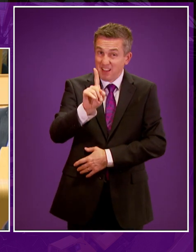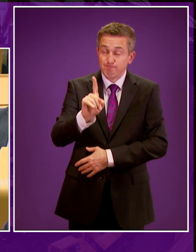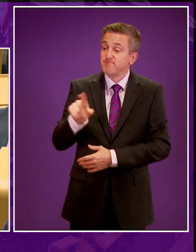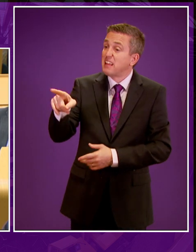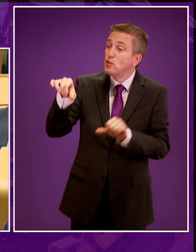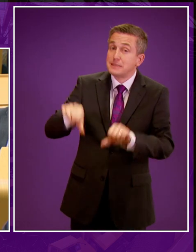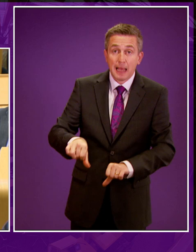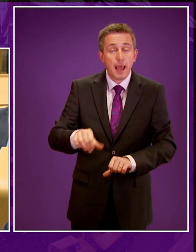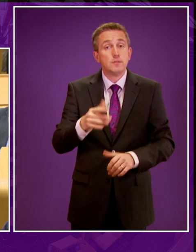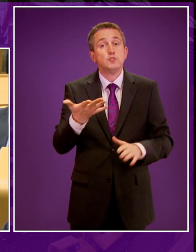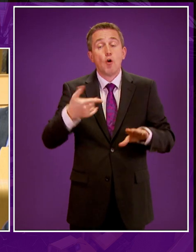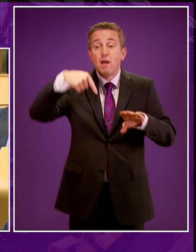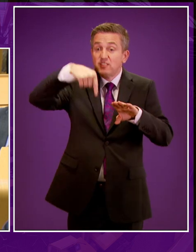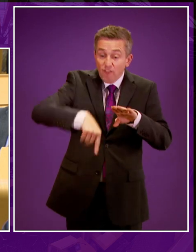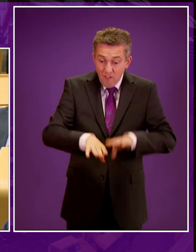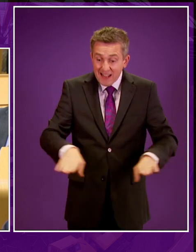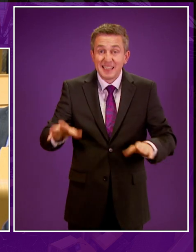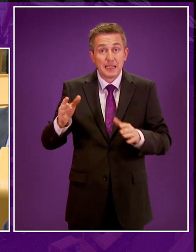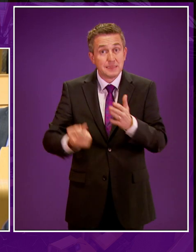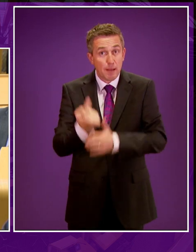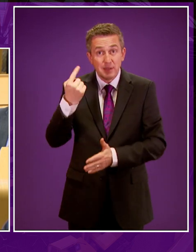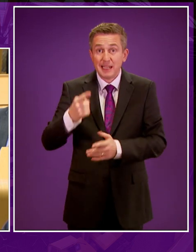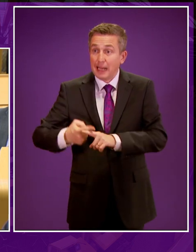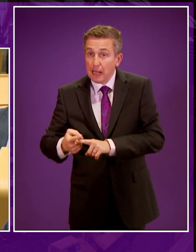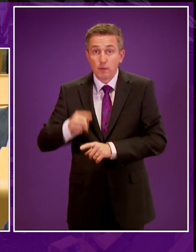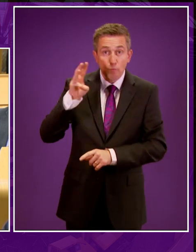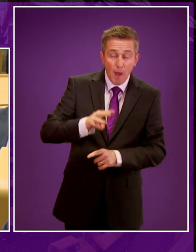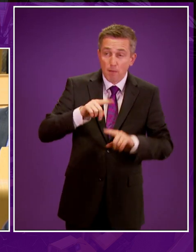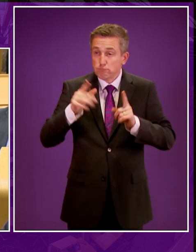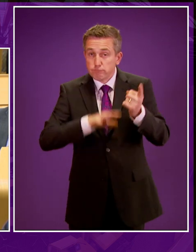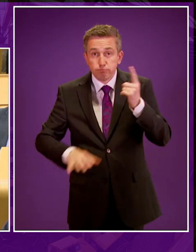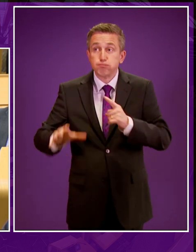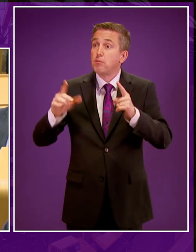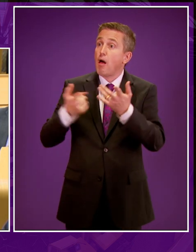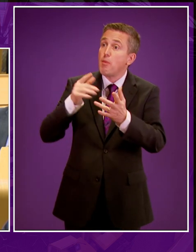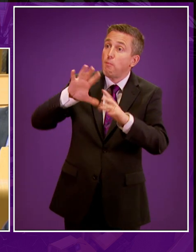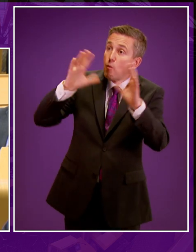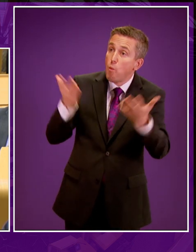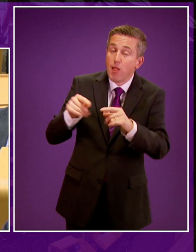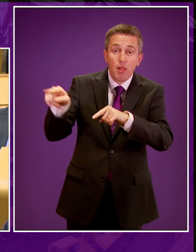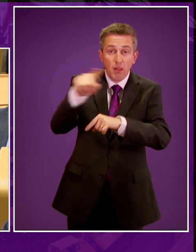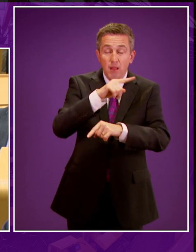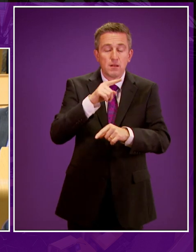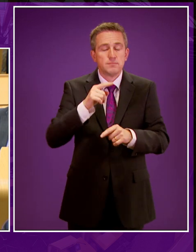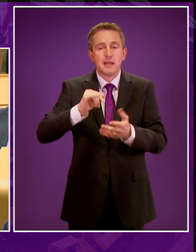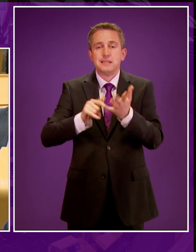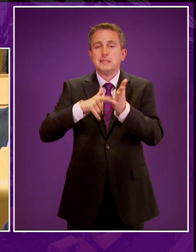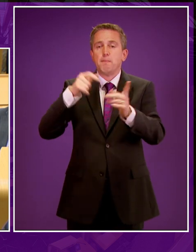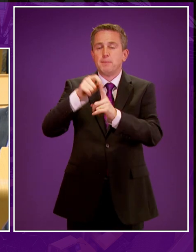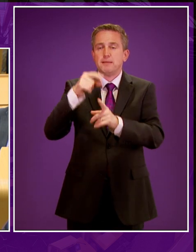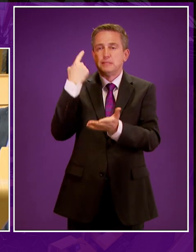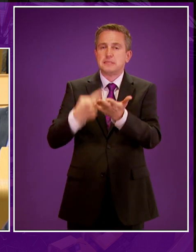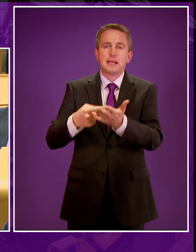fracking industries are developed elsewhere in the UK and across the world, the S&P has decided to block the investment, the skilled